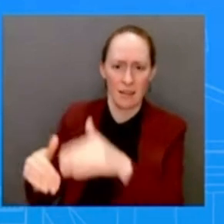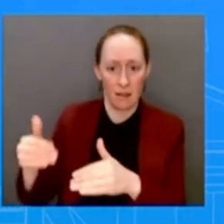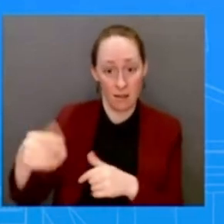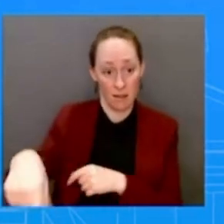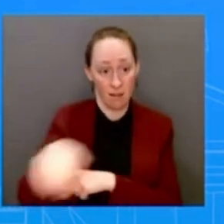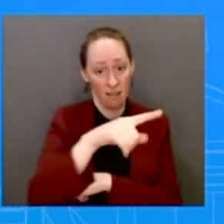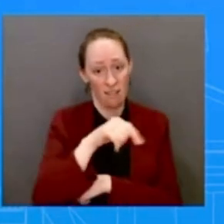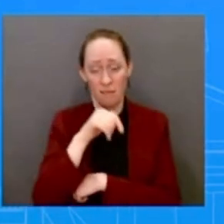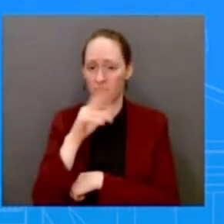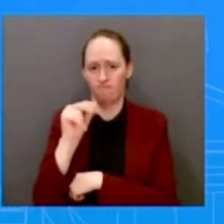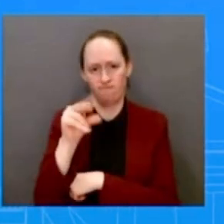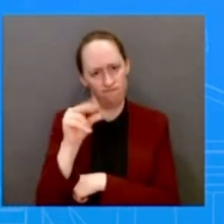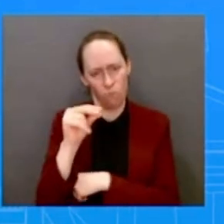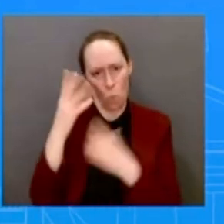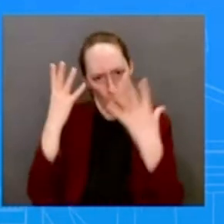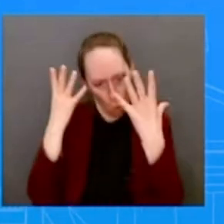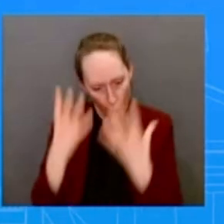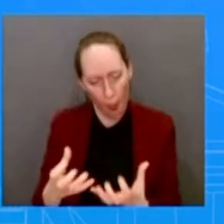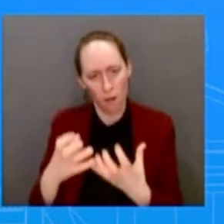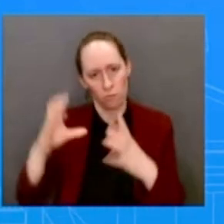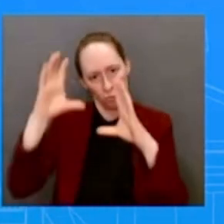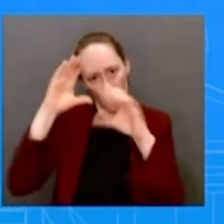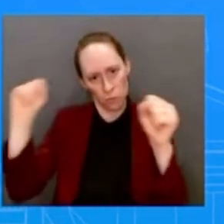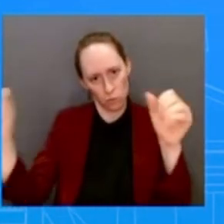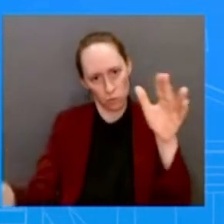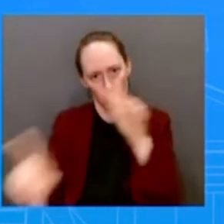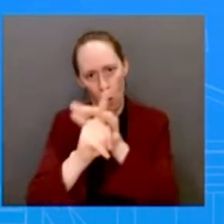important cabinet-level officials go.